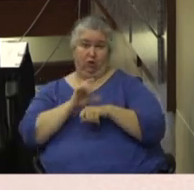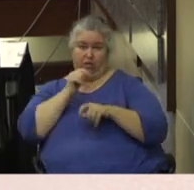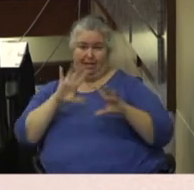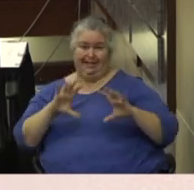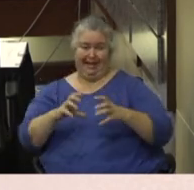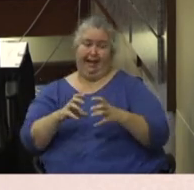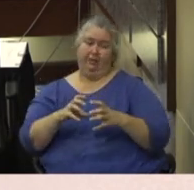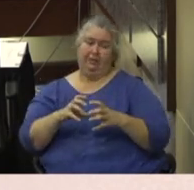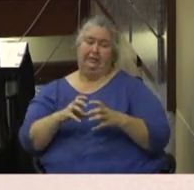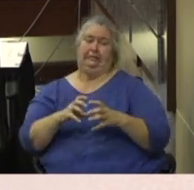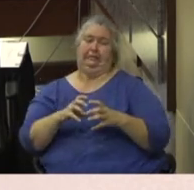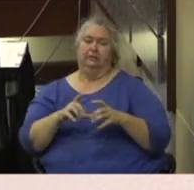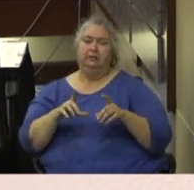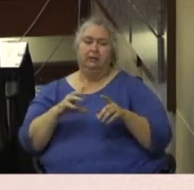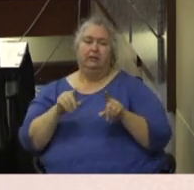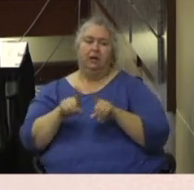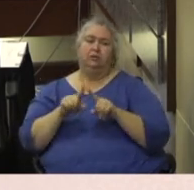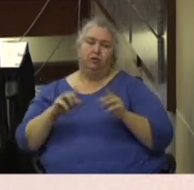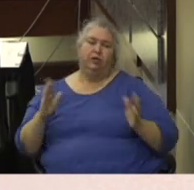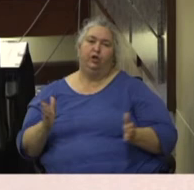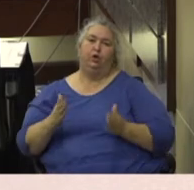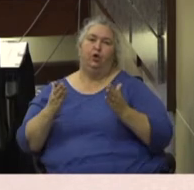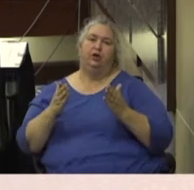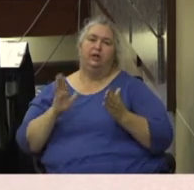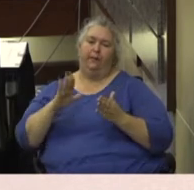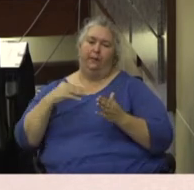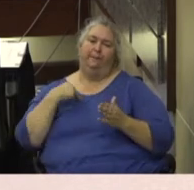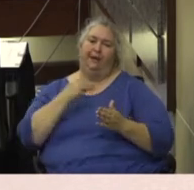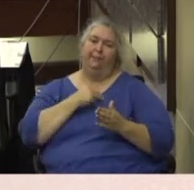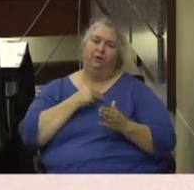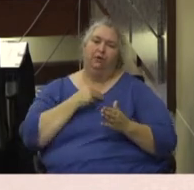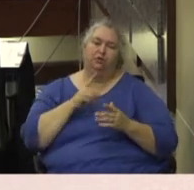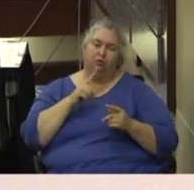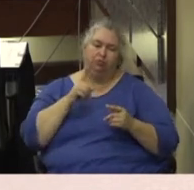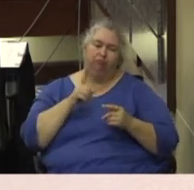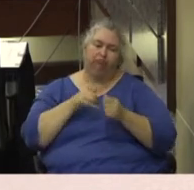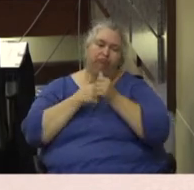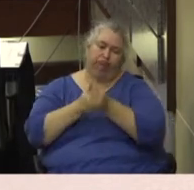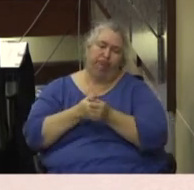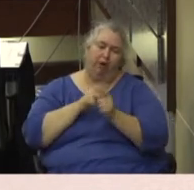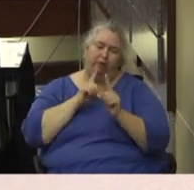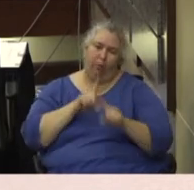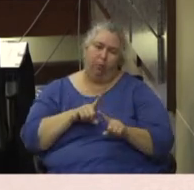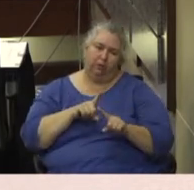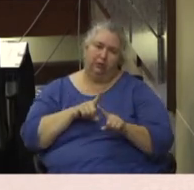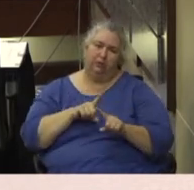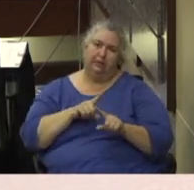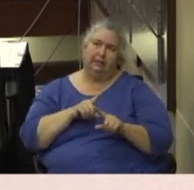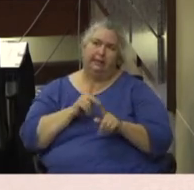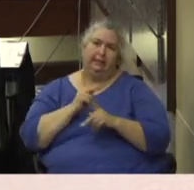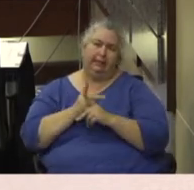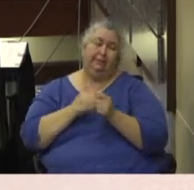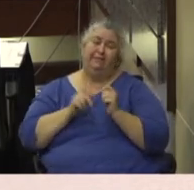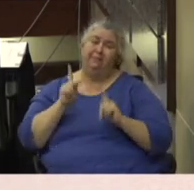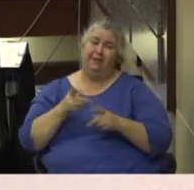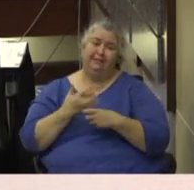gather, and then also for them to encourage, uh, their, their members to comply with the orders and, uh, keep everyone safe.